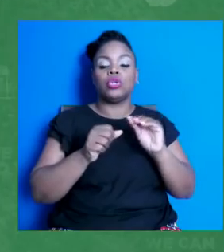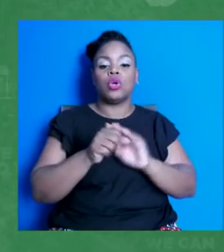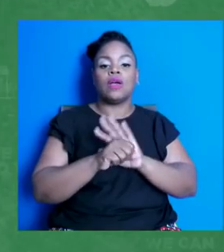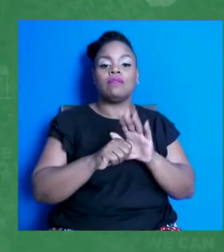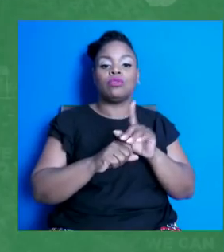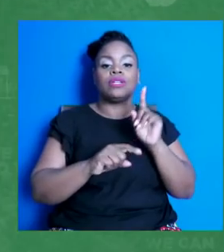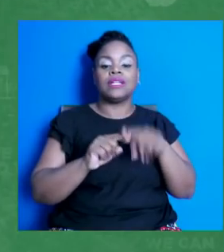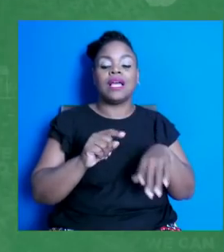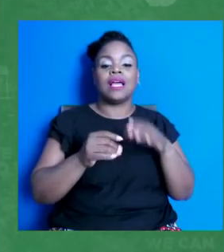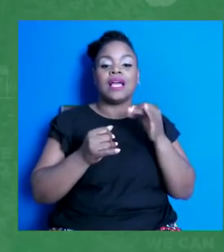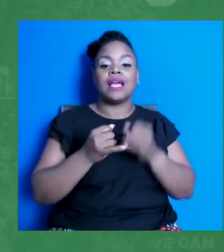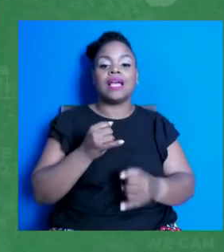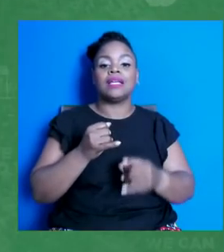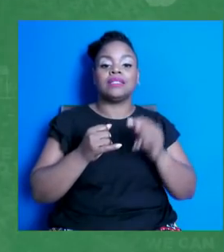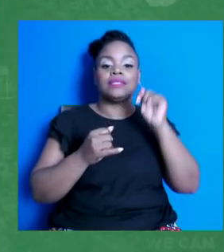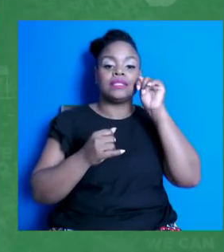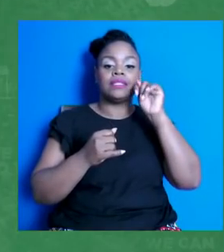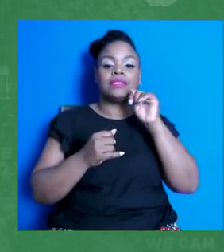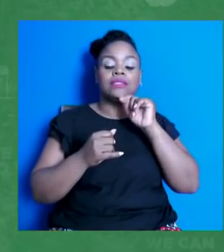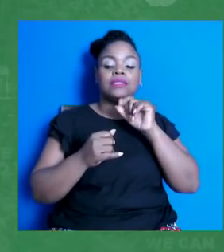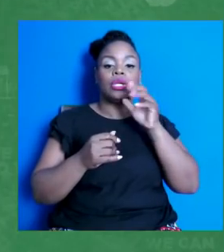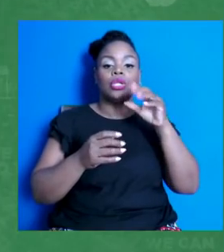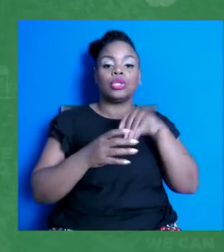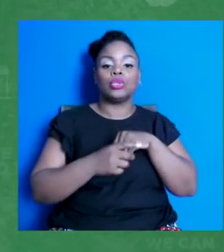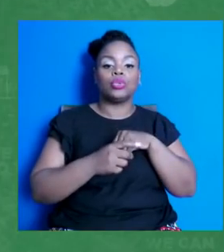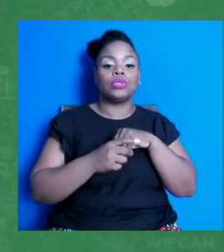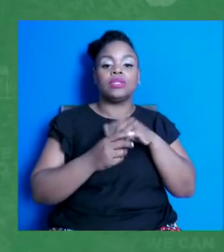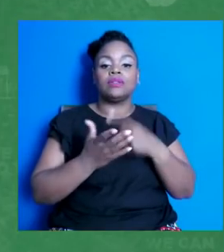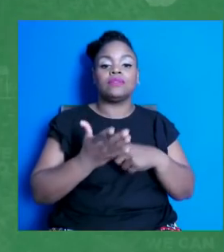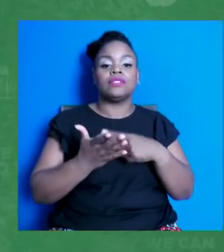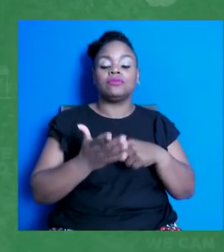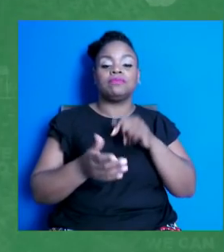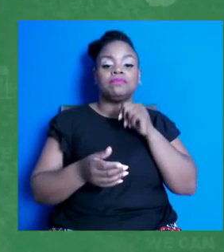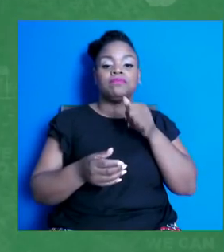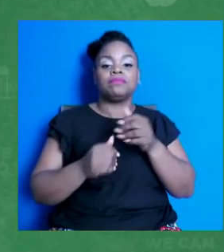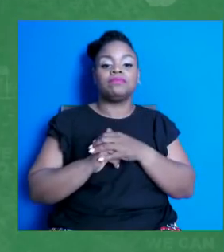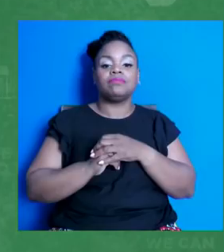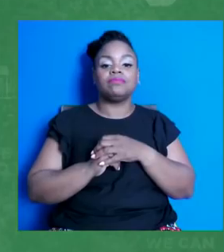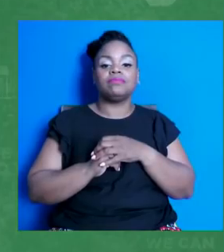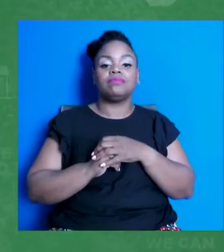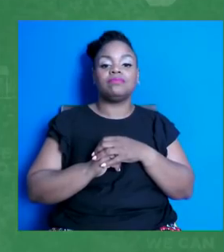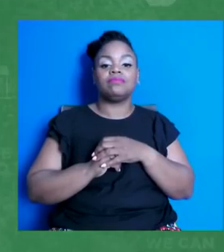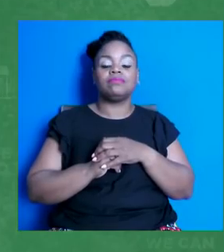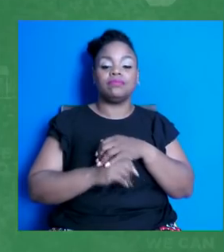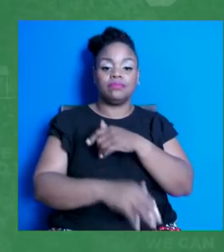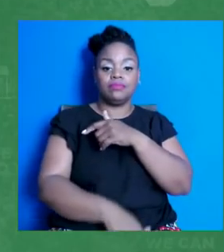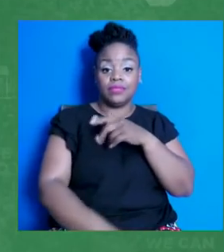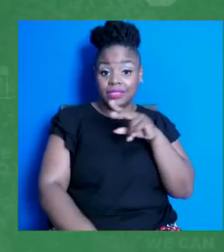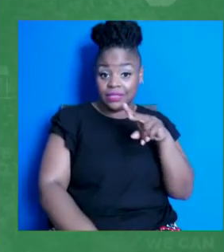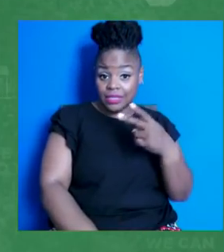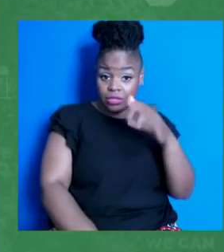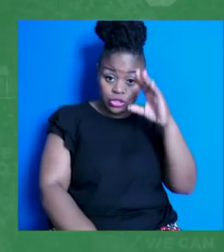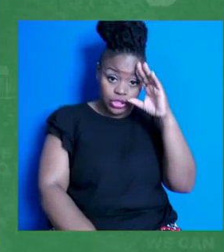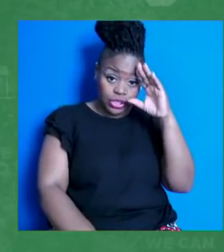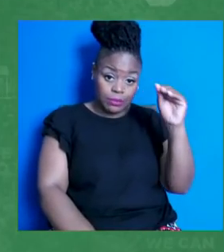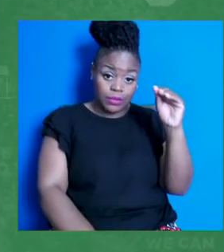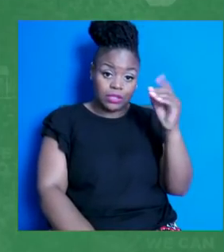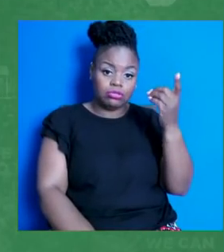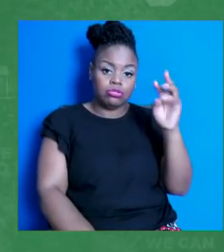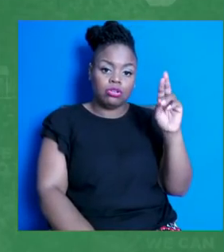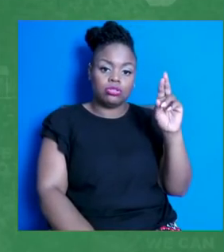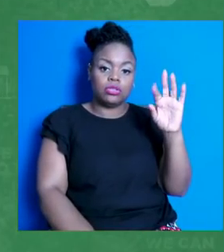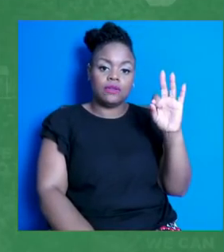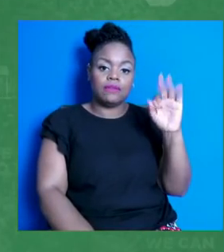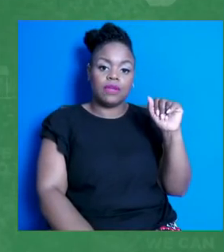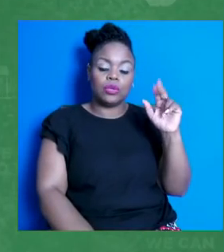part of the conversation. Which why Teens for Vaccines thanks the second gentleman and Dr. Fauci for creating this moment so we can